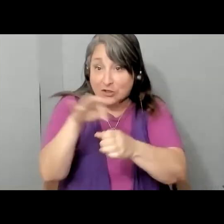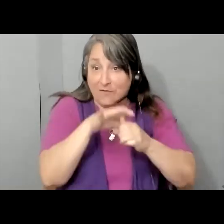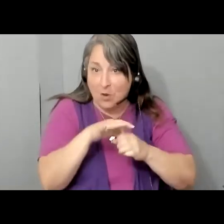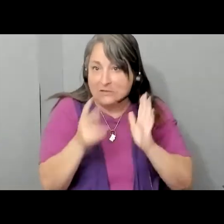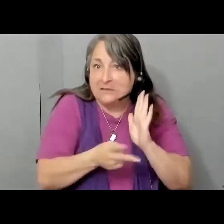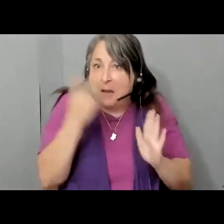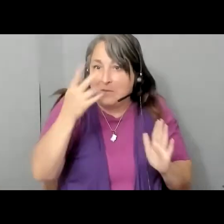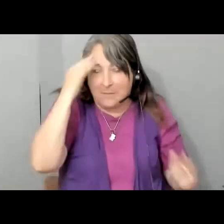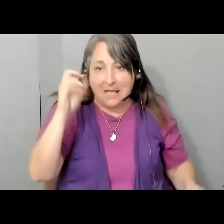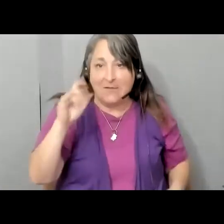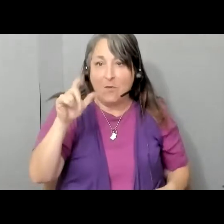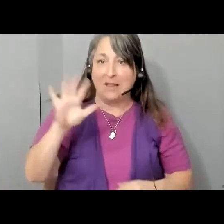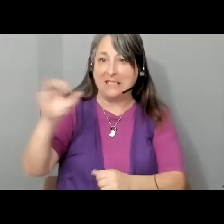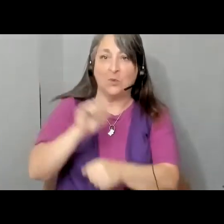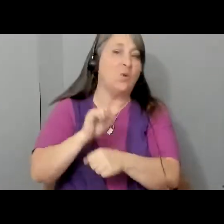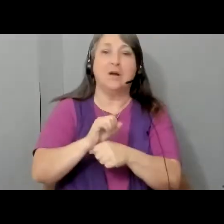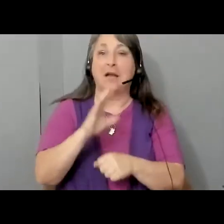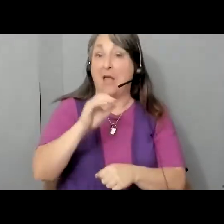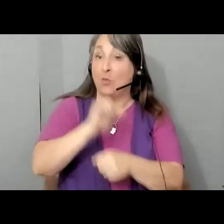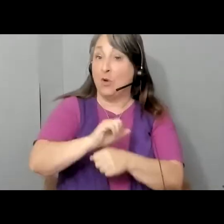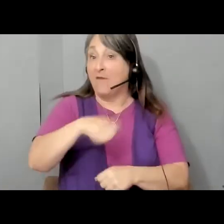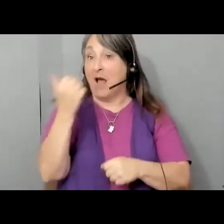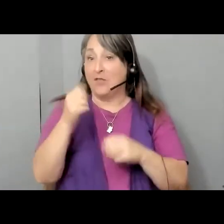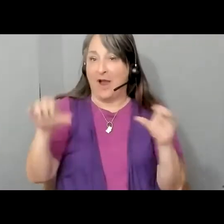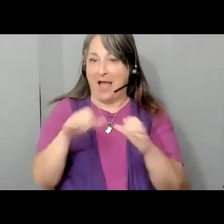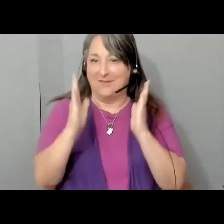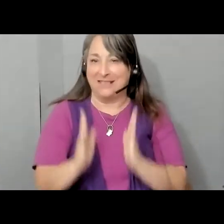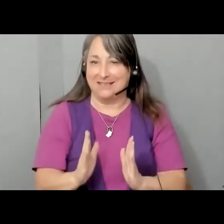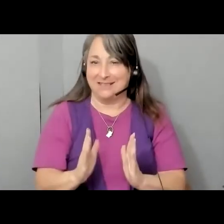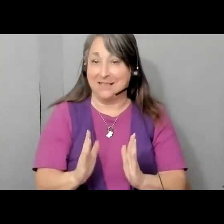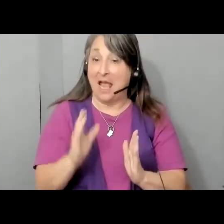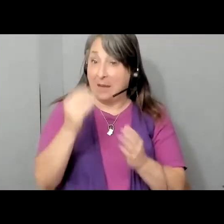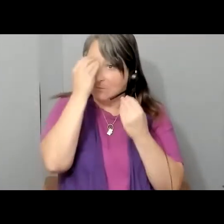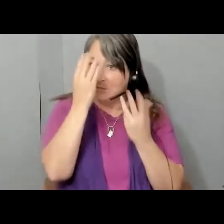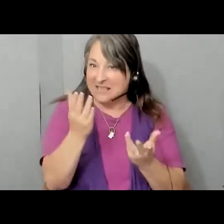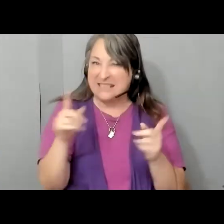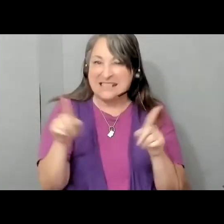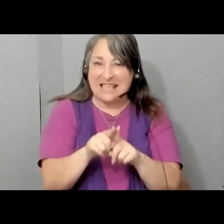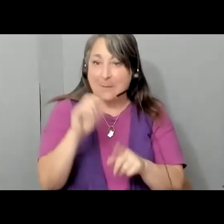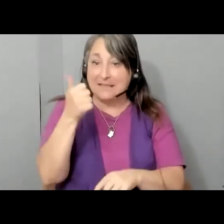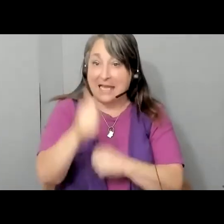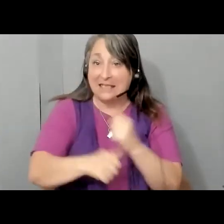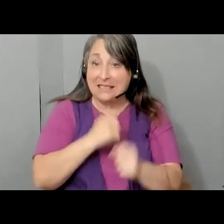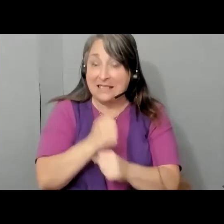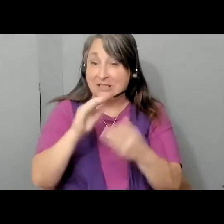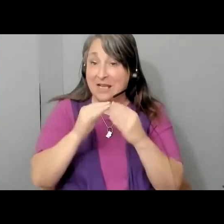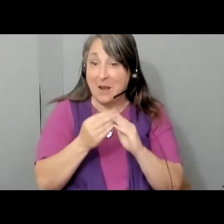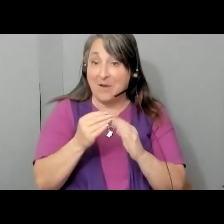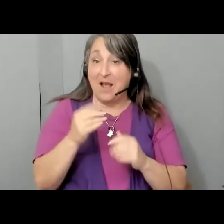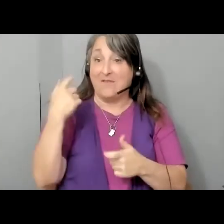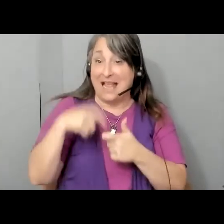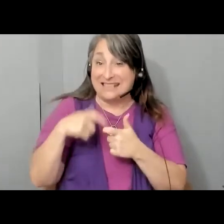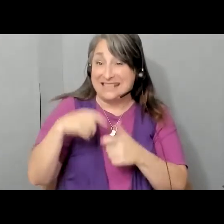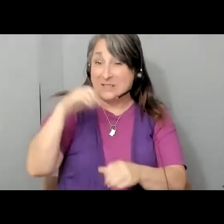nearly doubled because of Willie's work and the work of other activists. And by the way, in the same ten years,